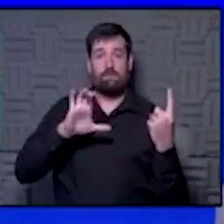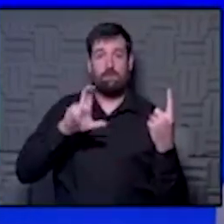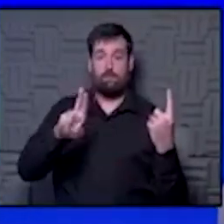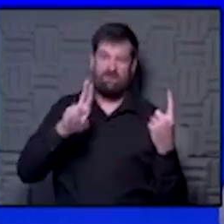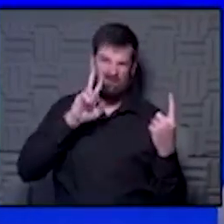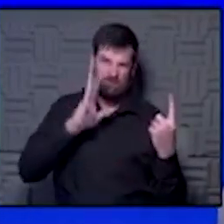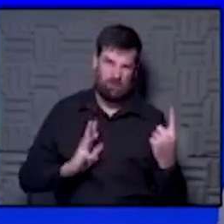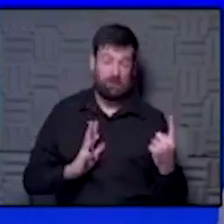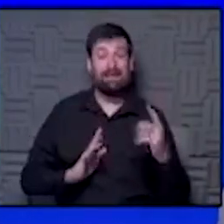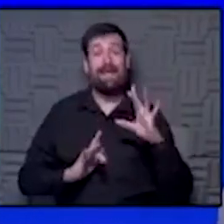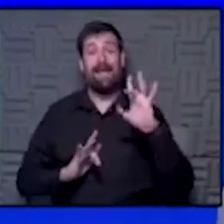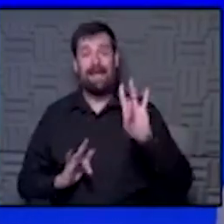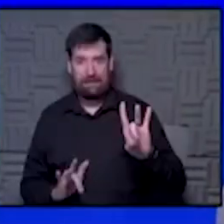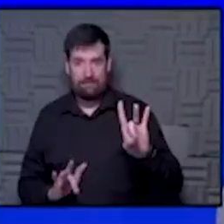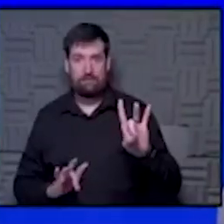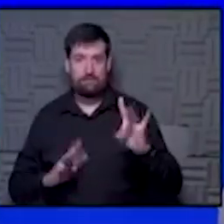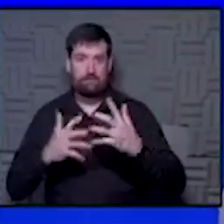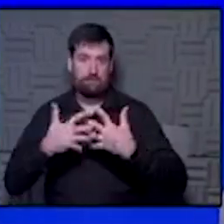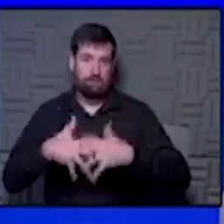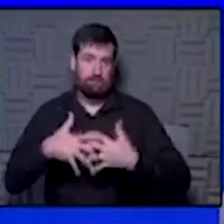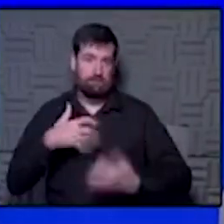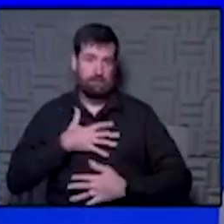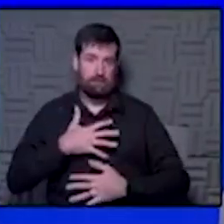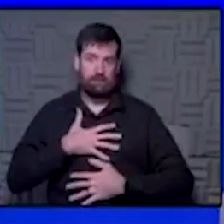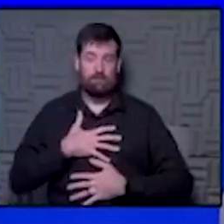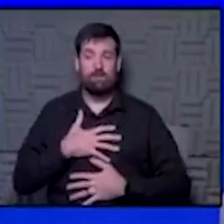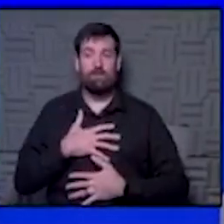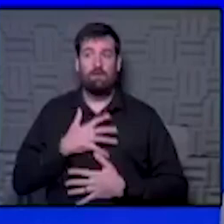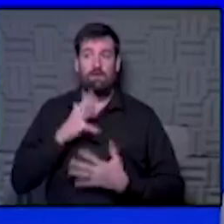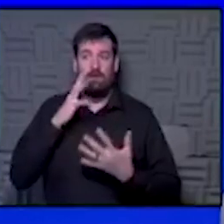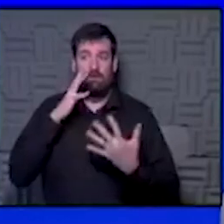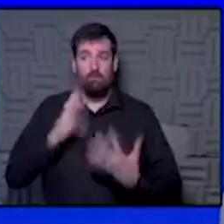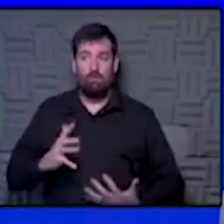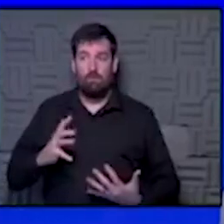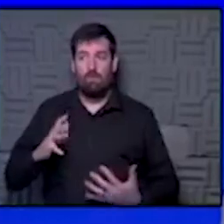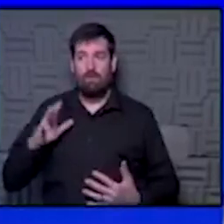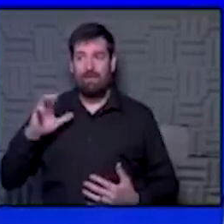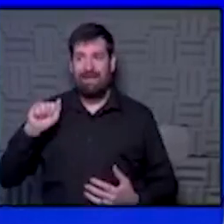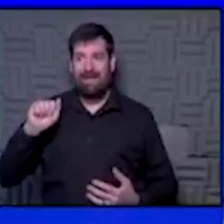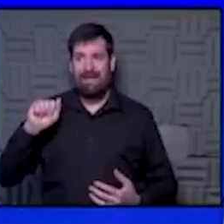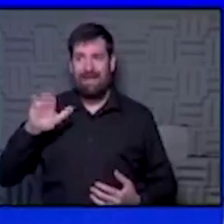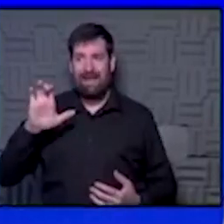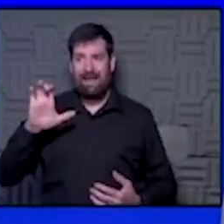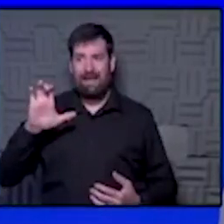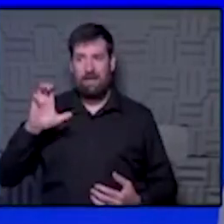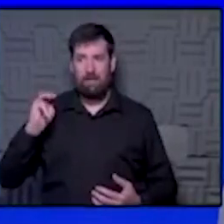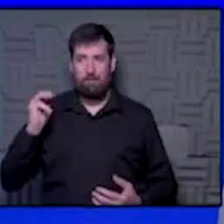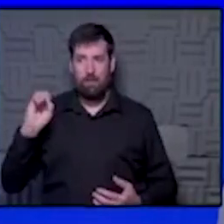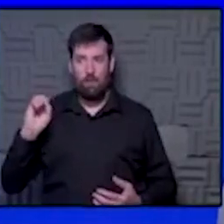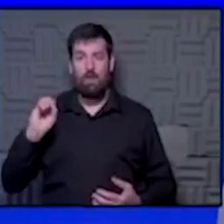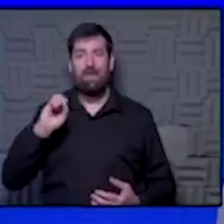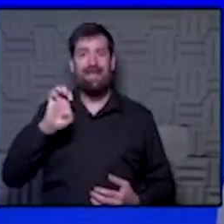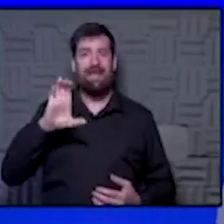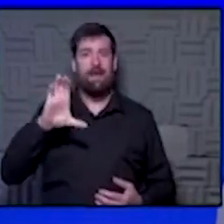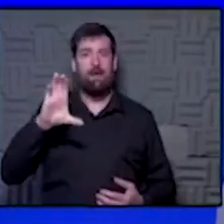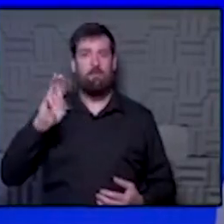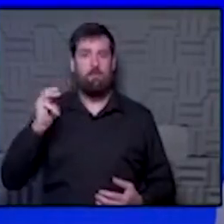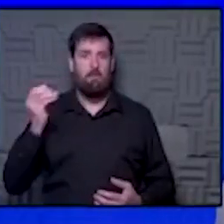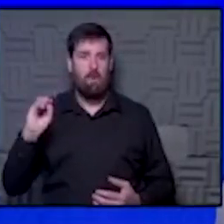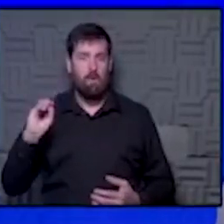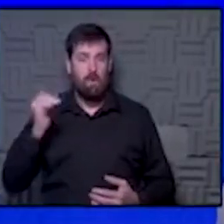unfortunately. Eight on the ventilator. And unfortunately, one on ECMO. And for those of you who don't know, ECMO is